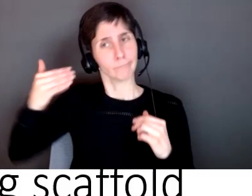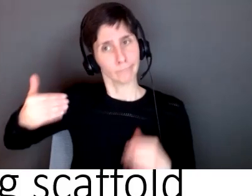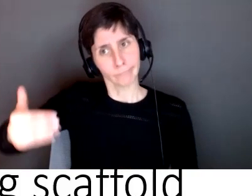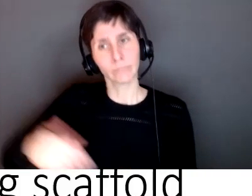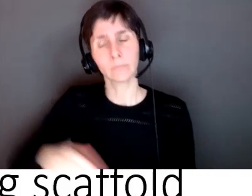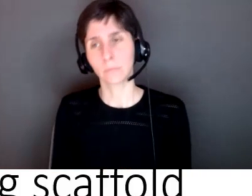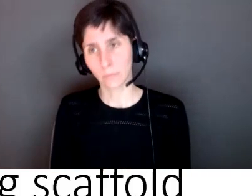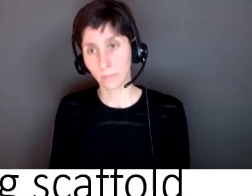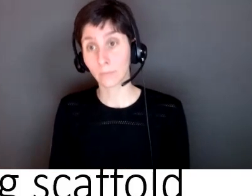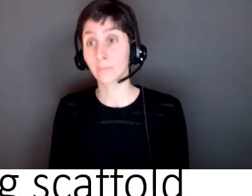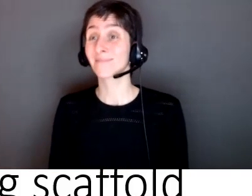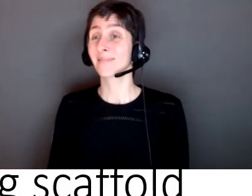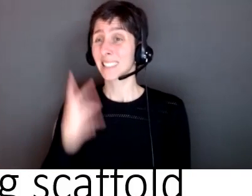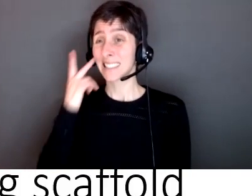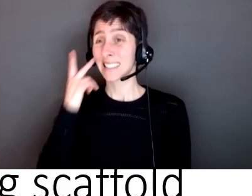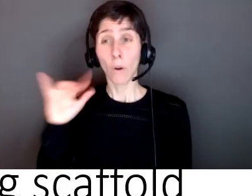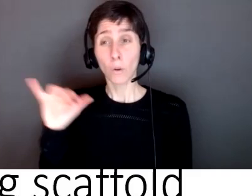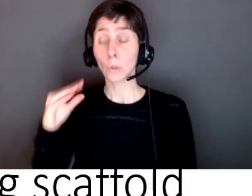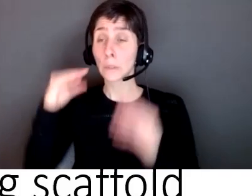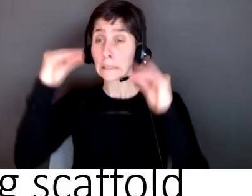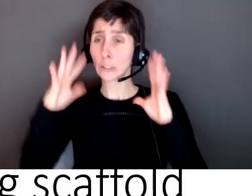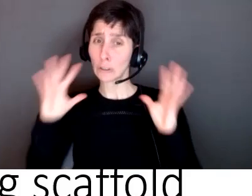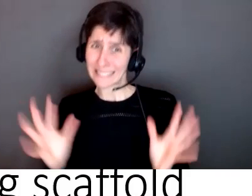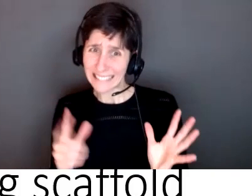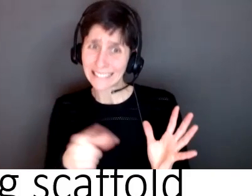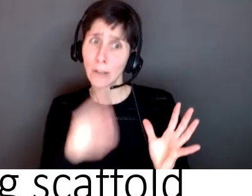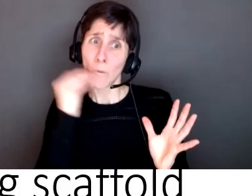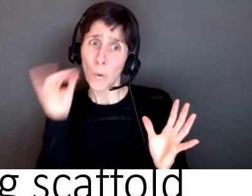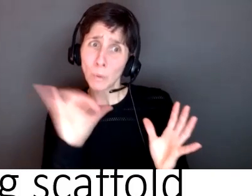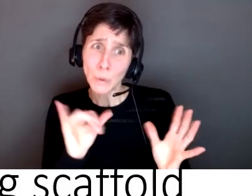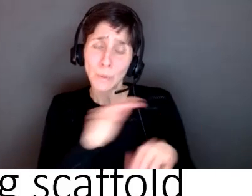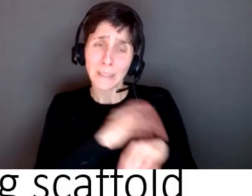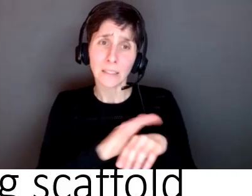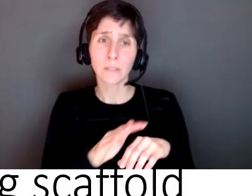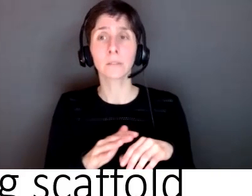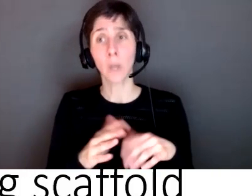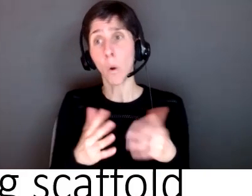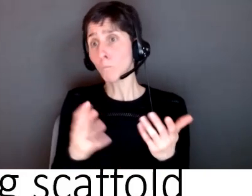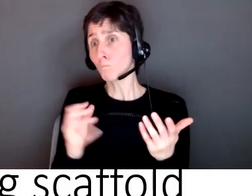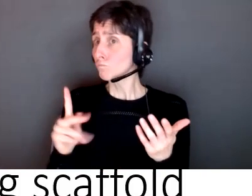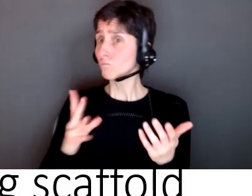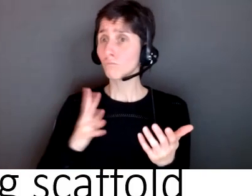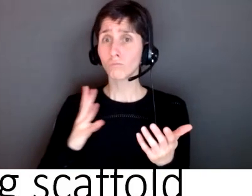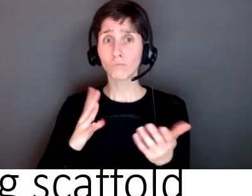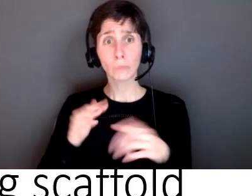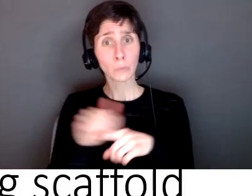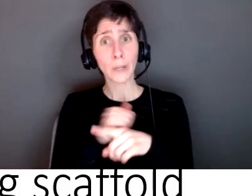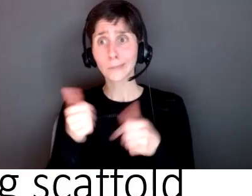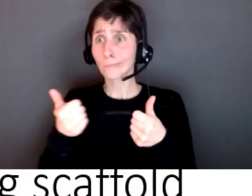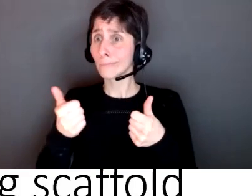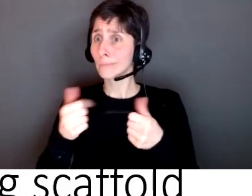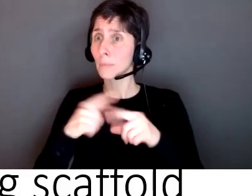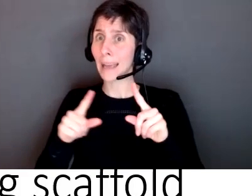teachers recommend that they practice language at home and it's okay to practice but we shouldn't prioritize english learning over